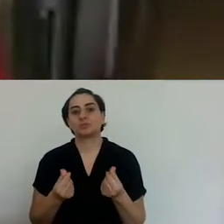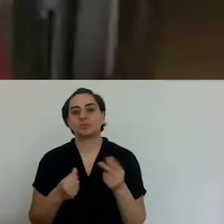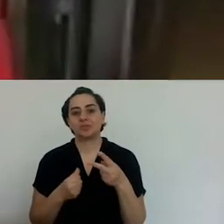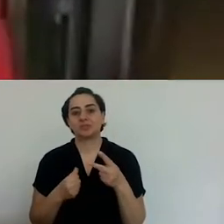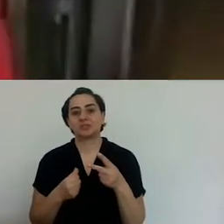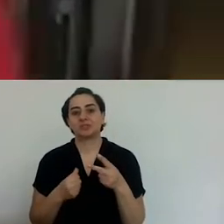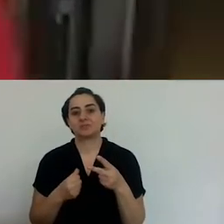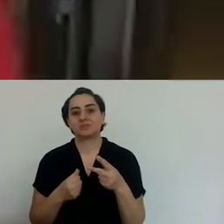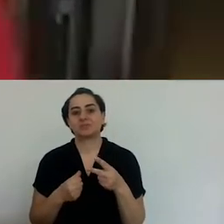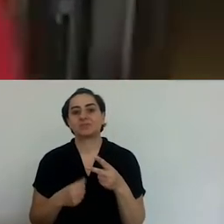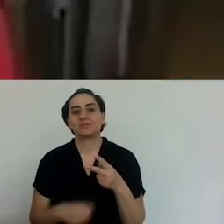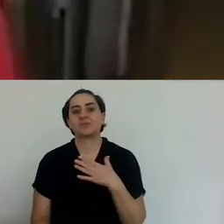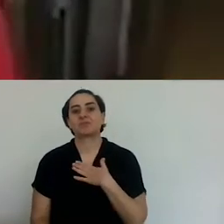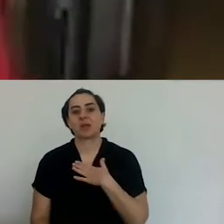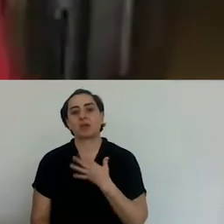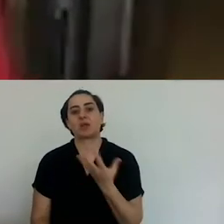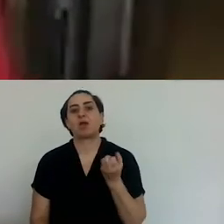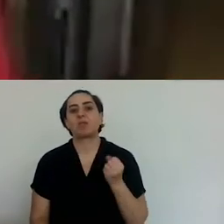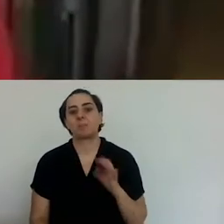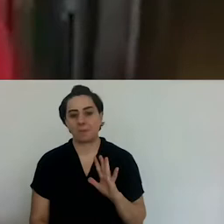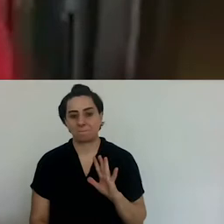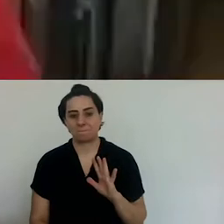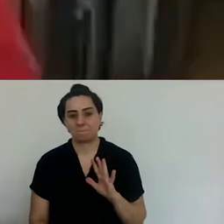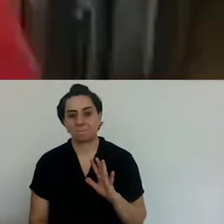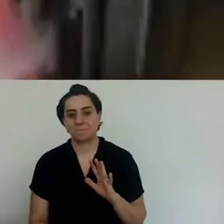Bonito.